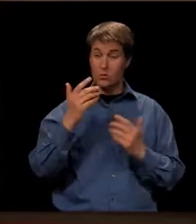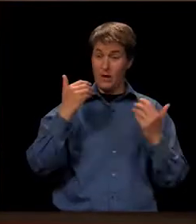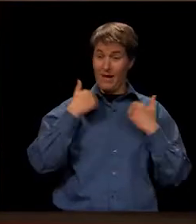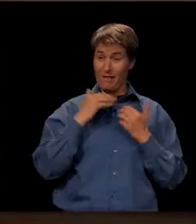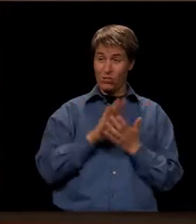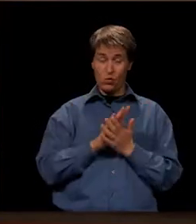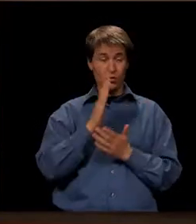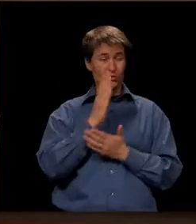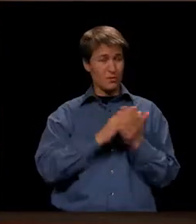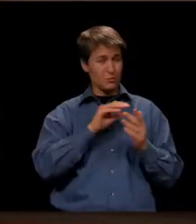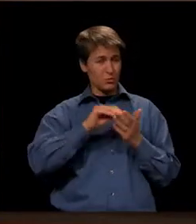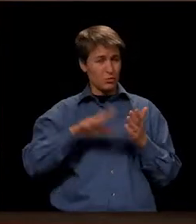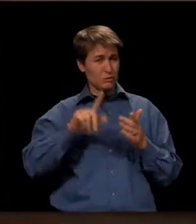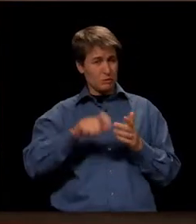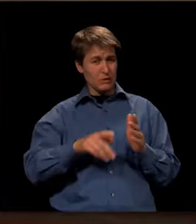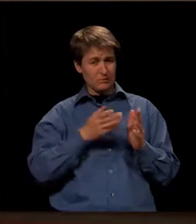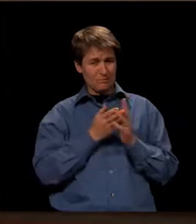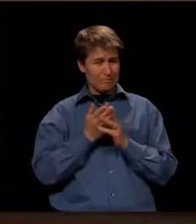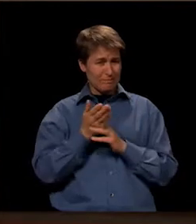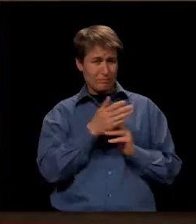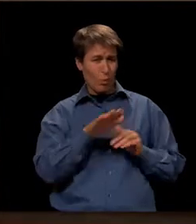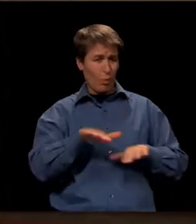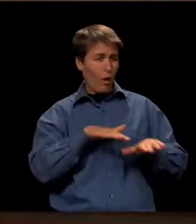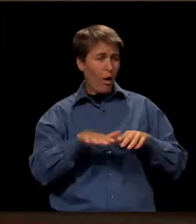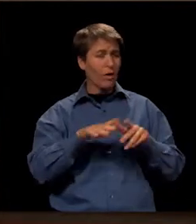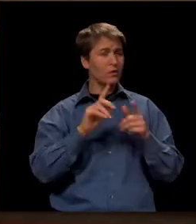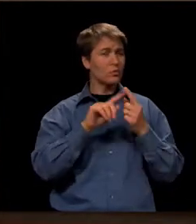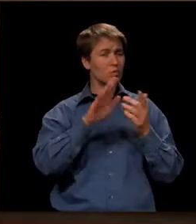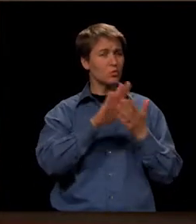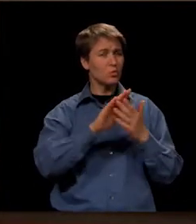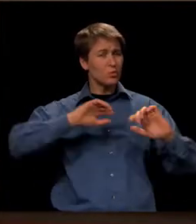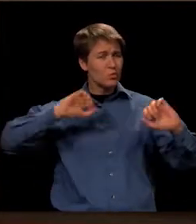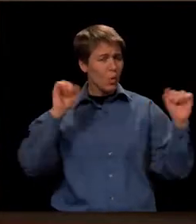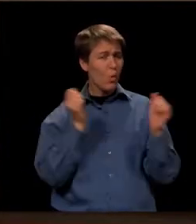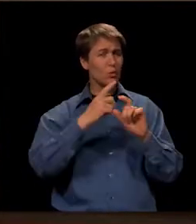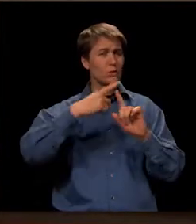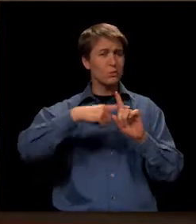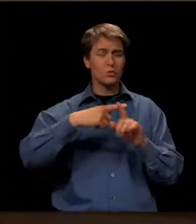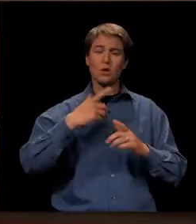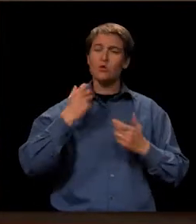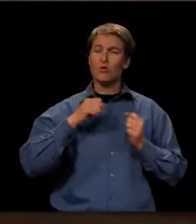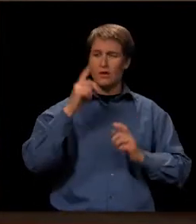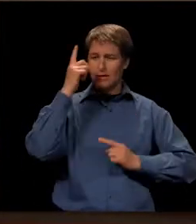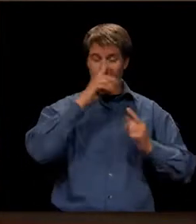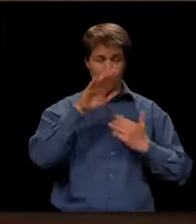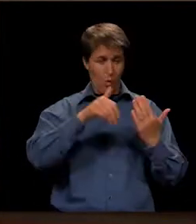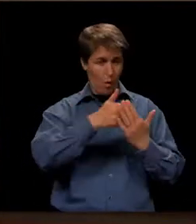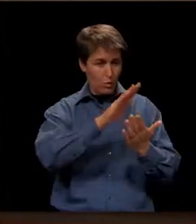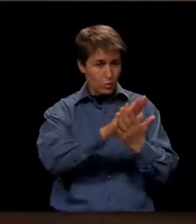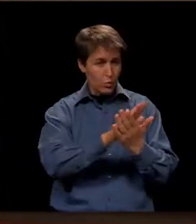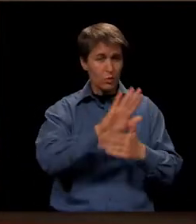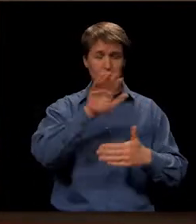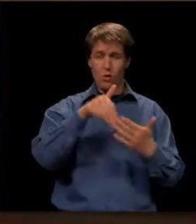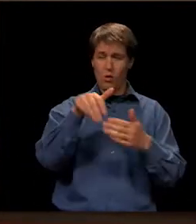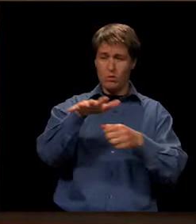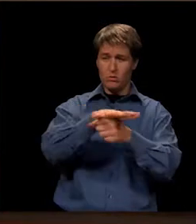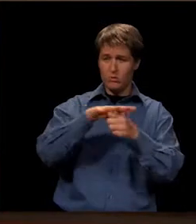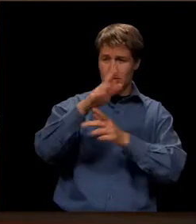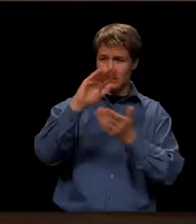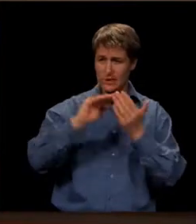walking in the cold, cold, cold temperatures. We try to consider all areas of town, all schools, all methods of getting to school.